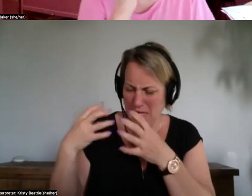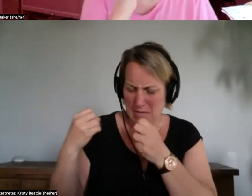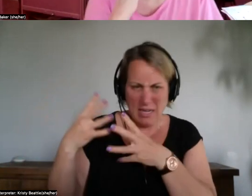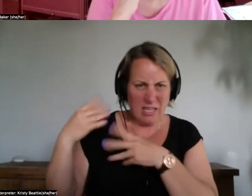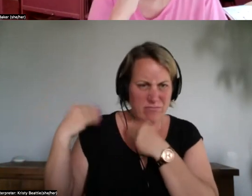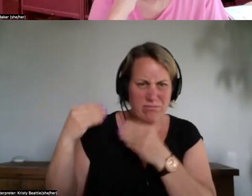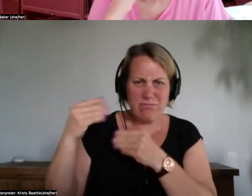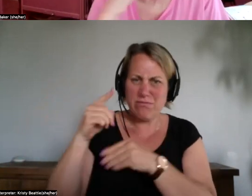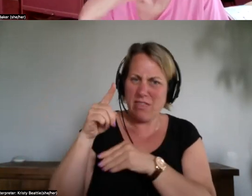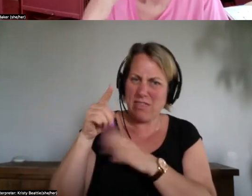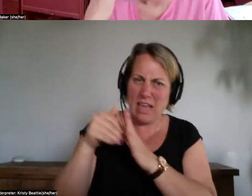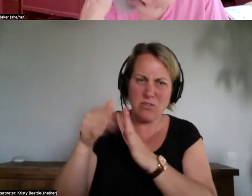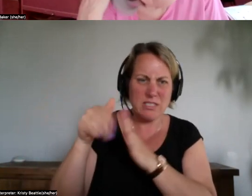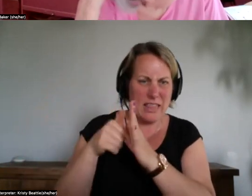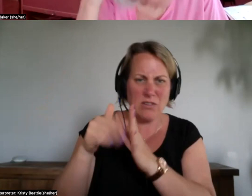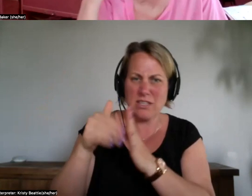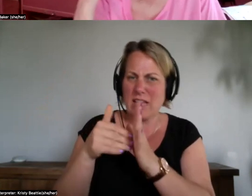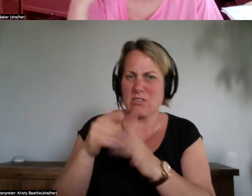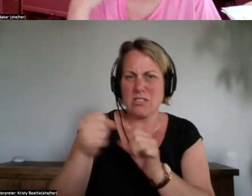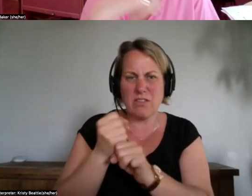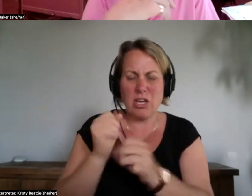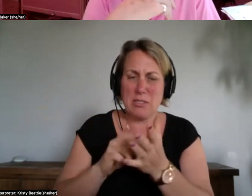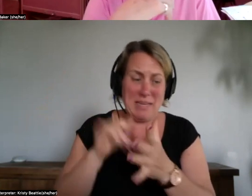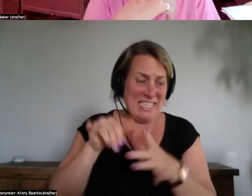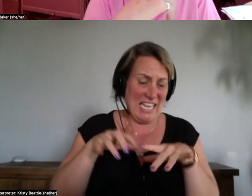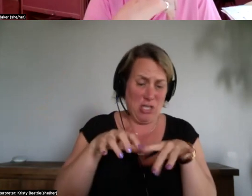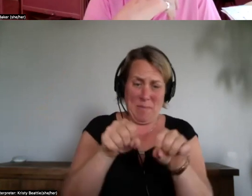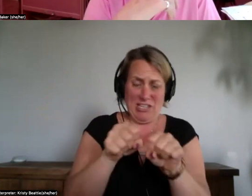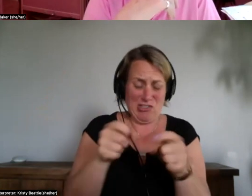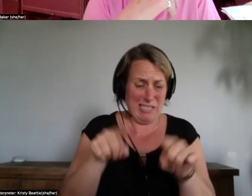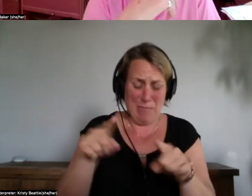in other words domination has been happening since the beginning of time